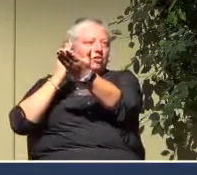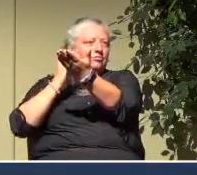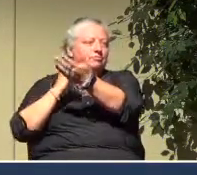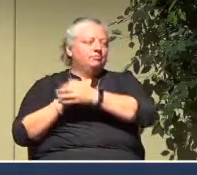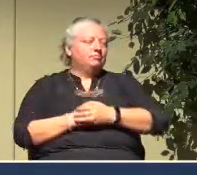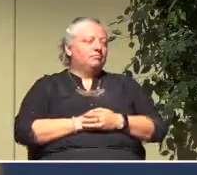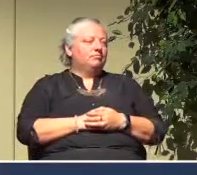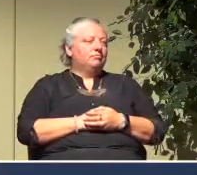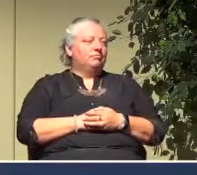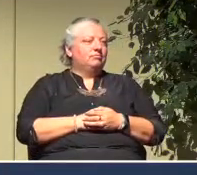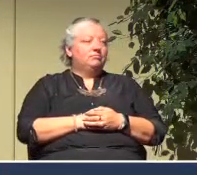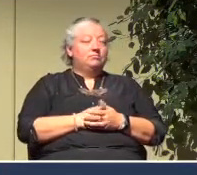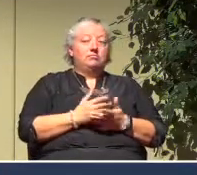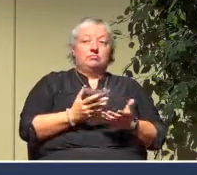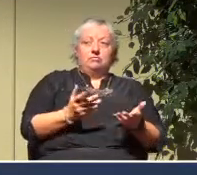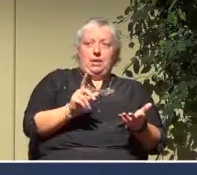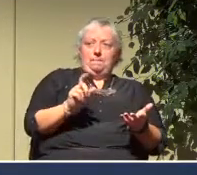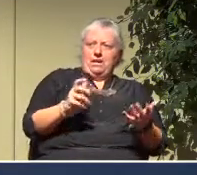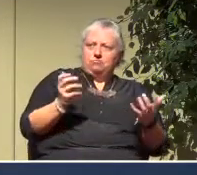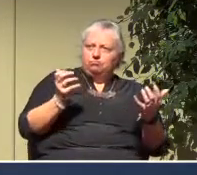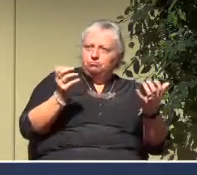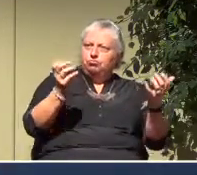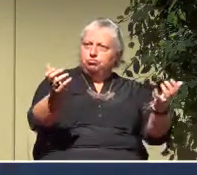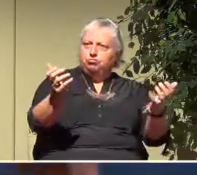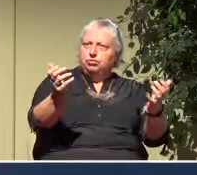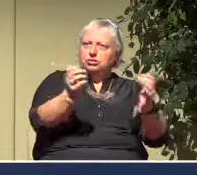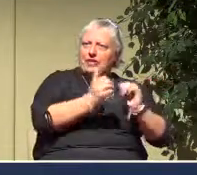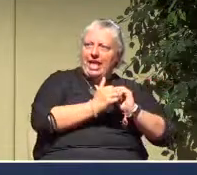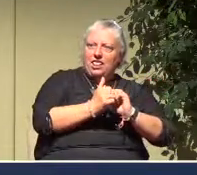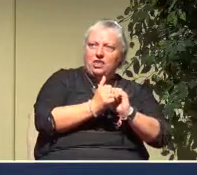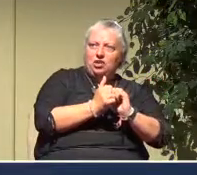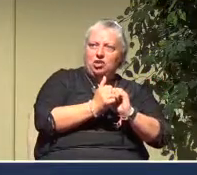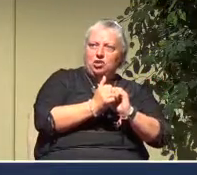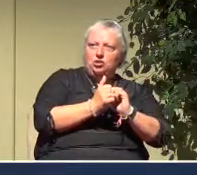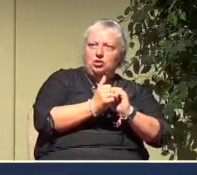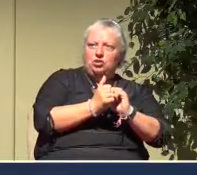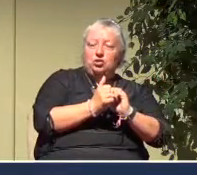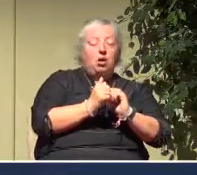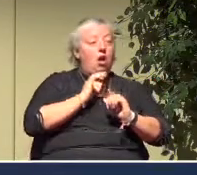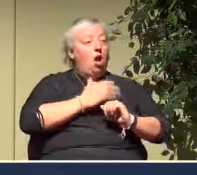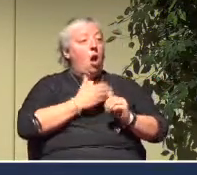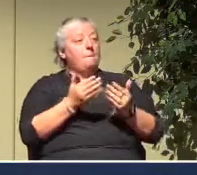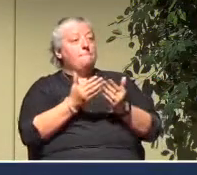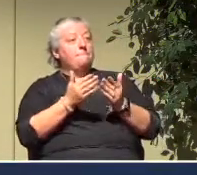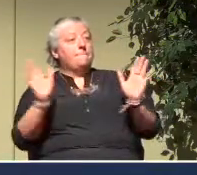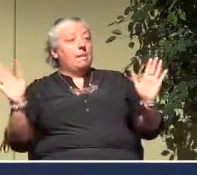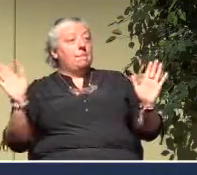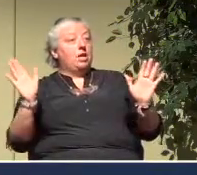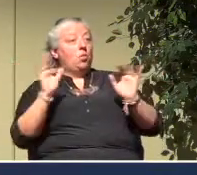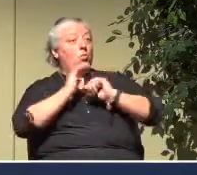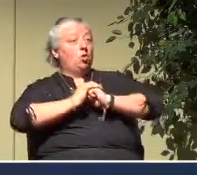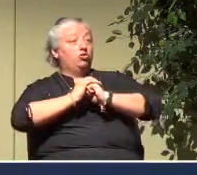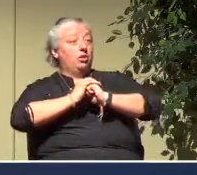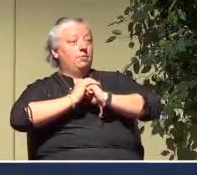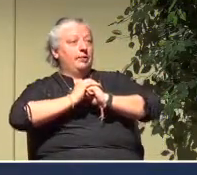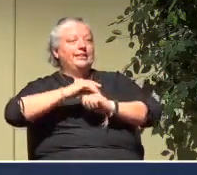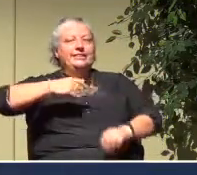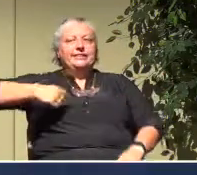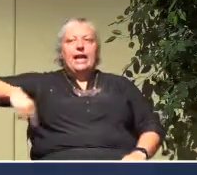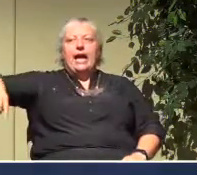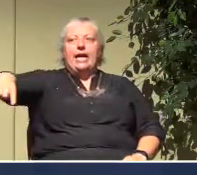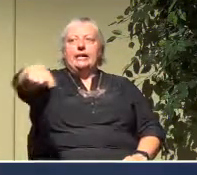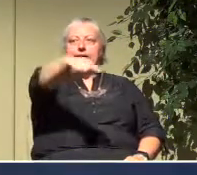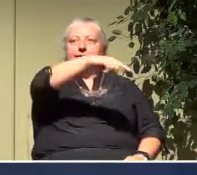And it needs to be congregational worship. That is to say, our public worship is us. It's we